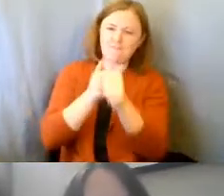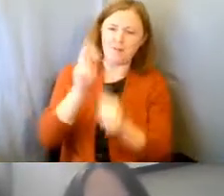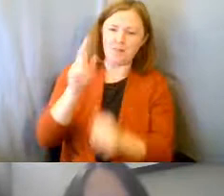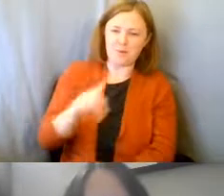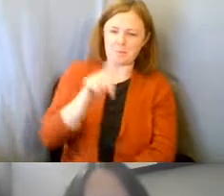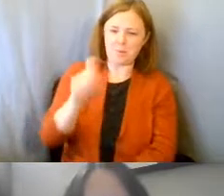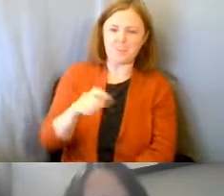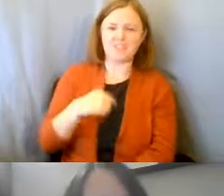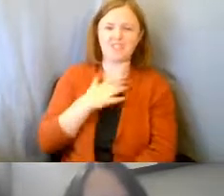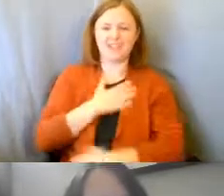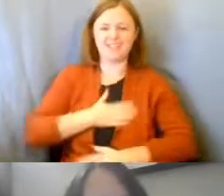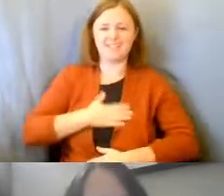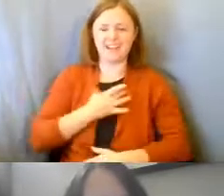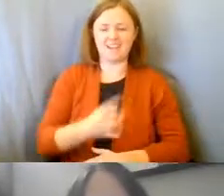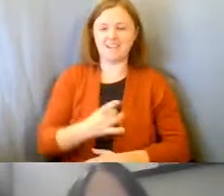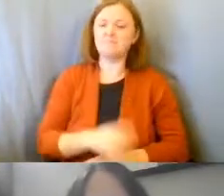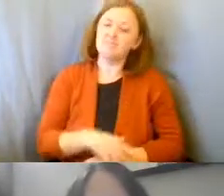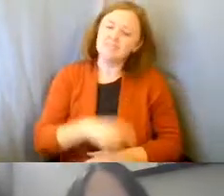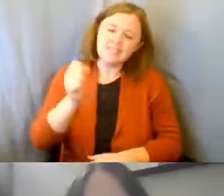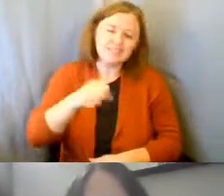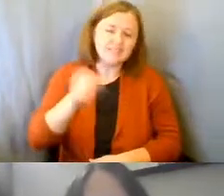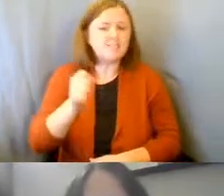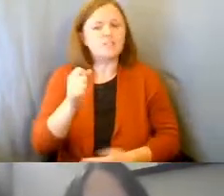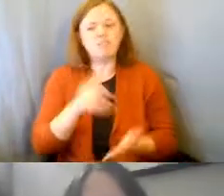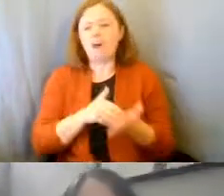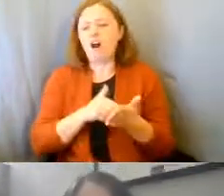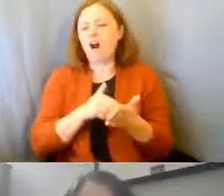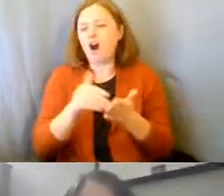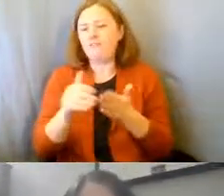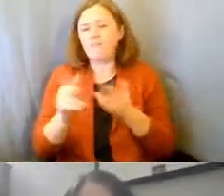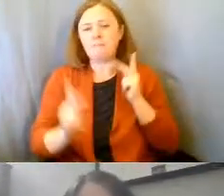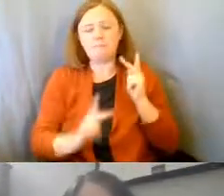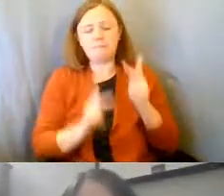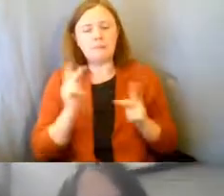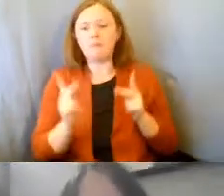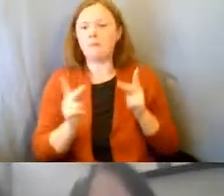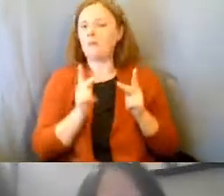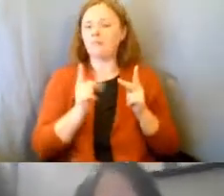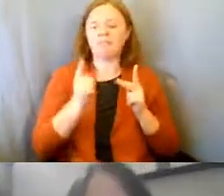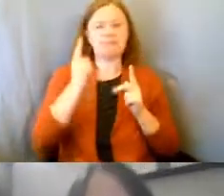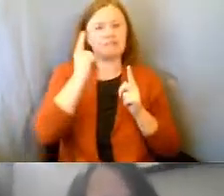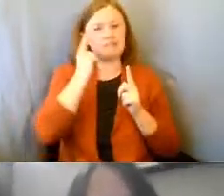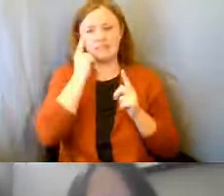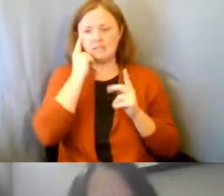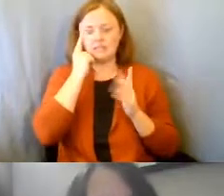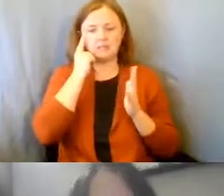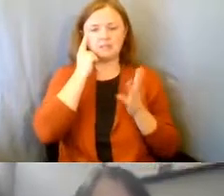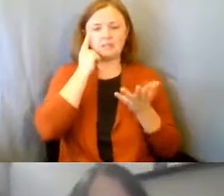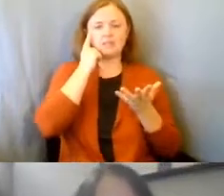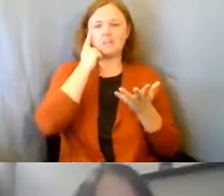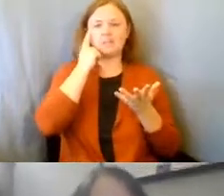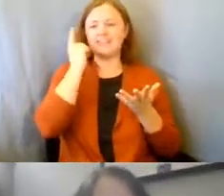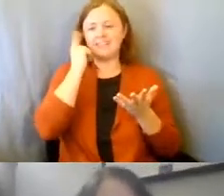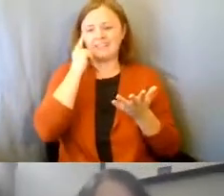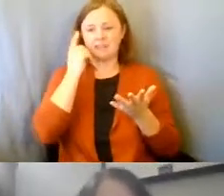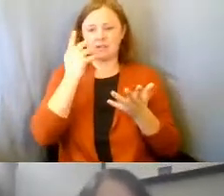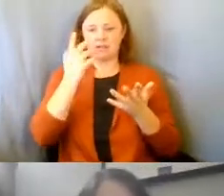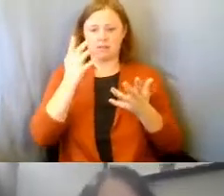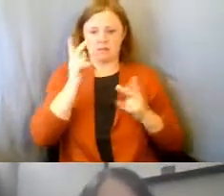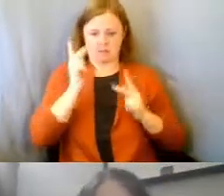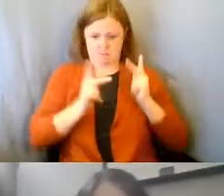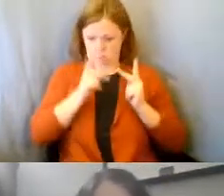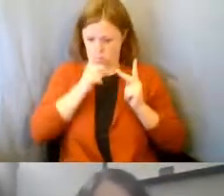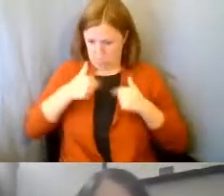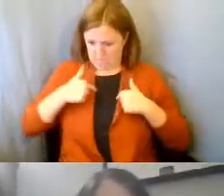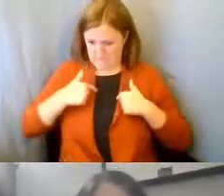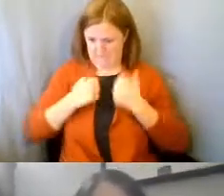because, yeah, I think so often people come and think about, I guess, the people we